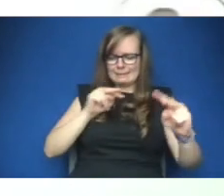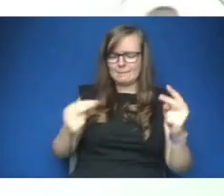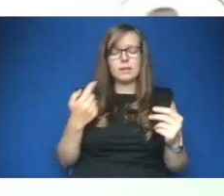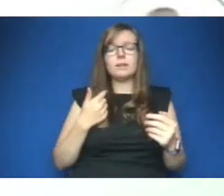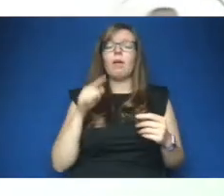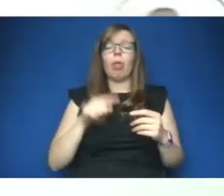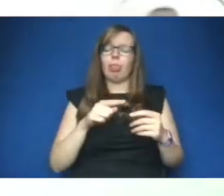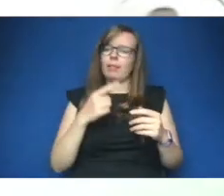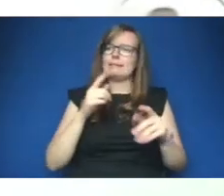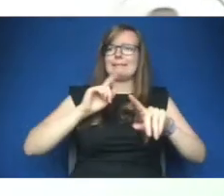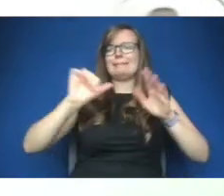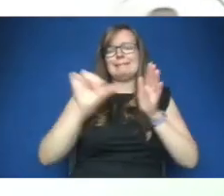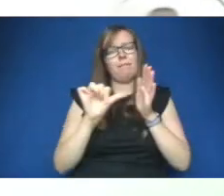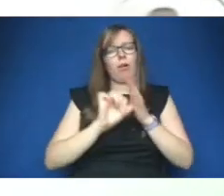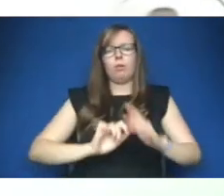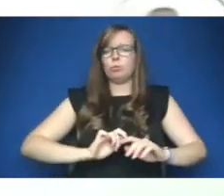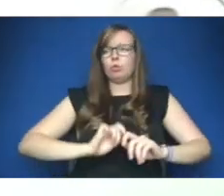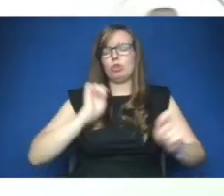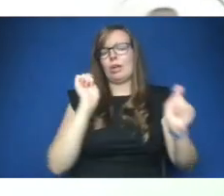and then